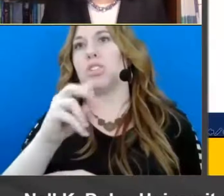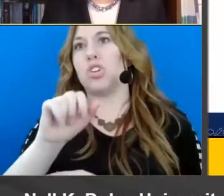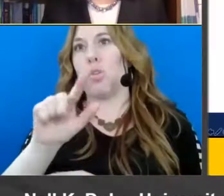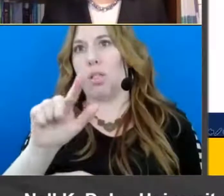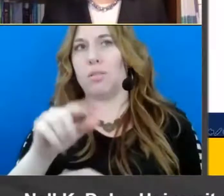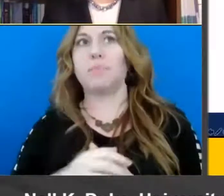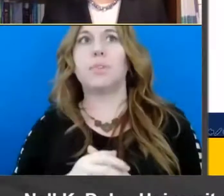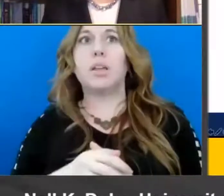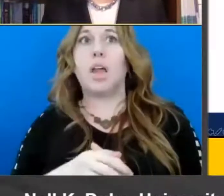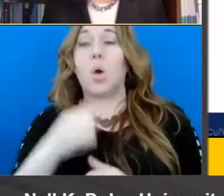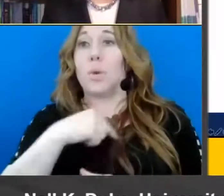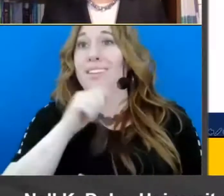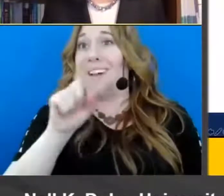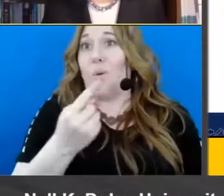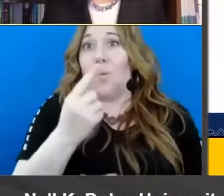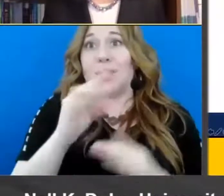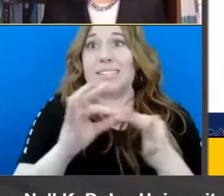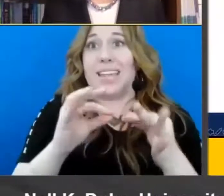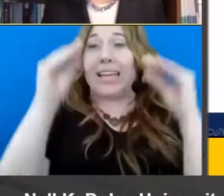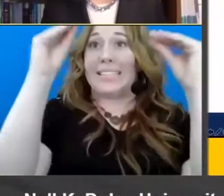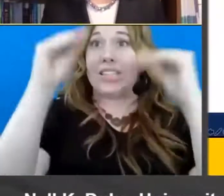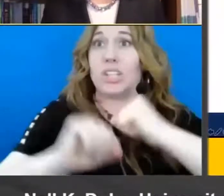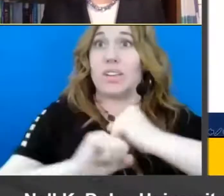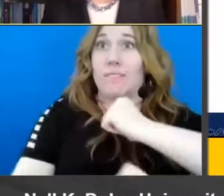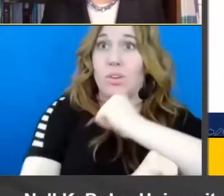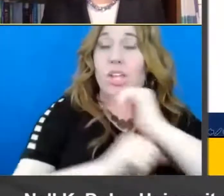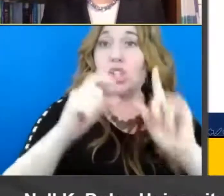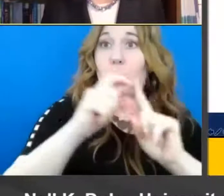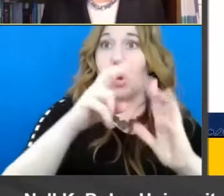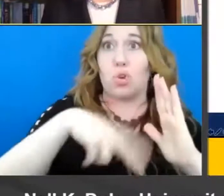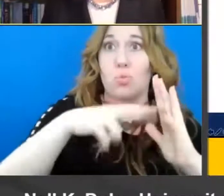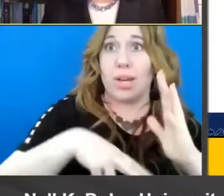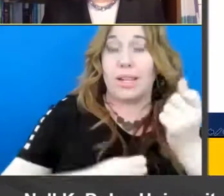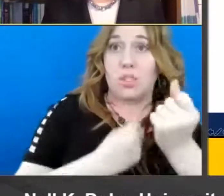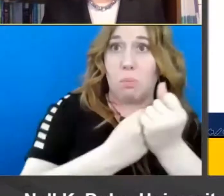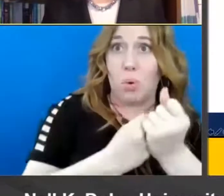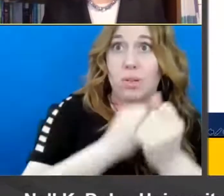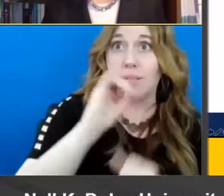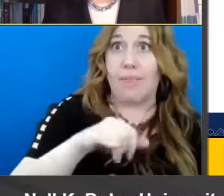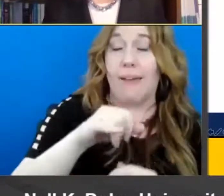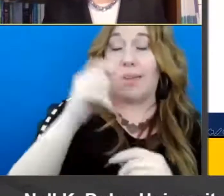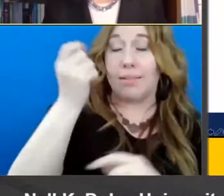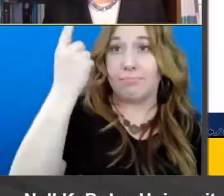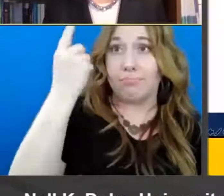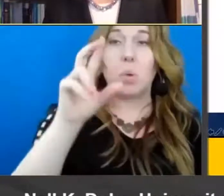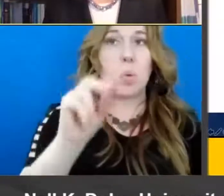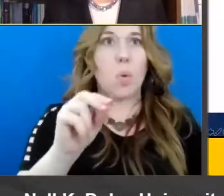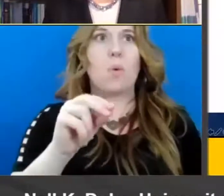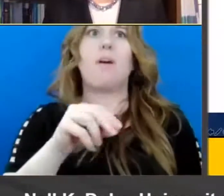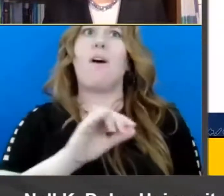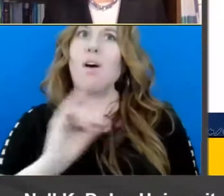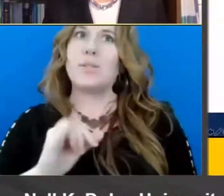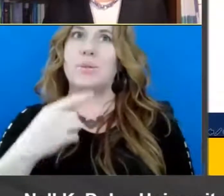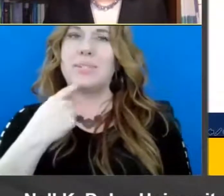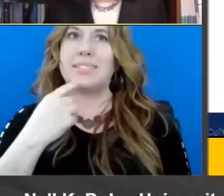say teaching foundational word reading skills supports reading comprehension development we also said teaching foundational word reading um